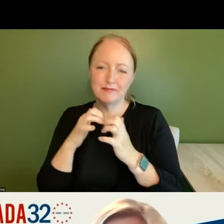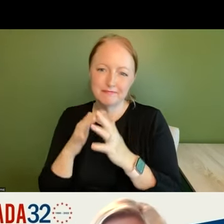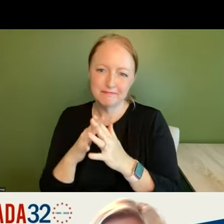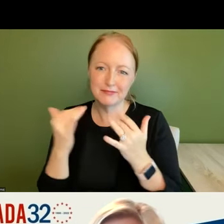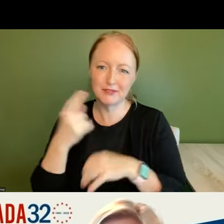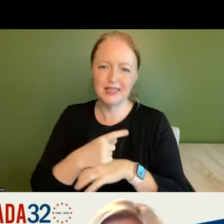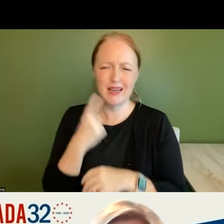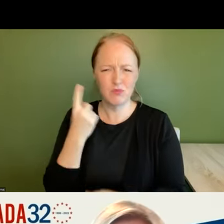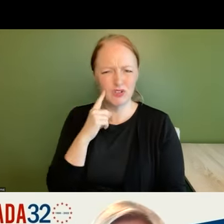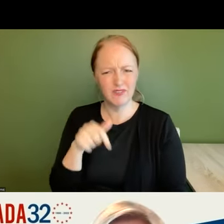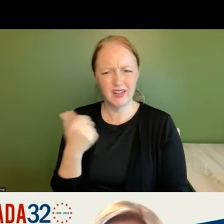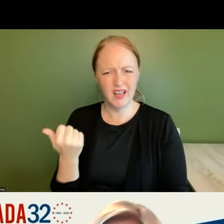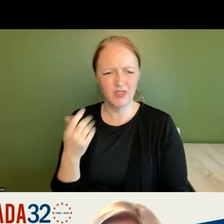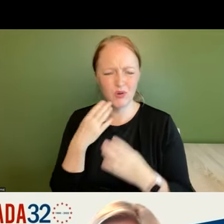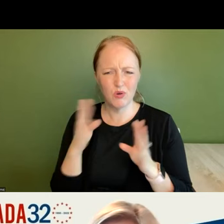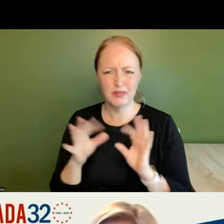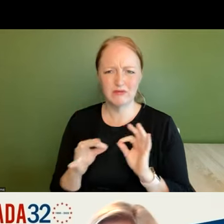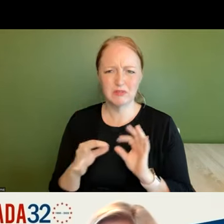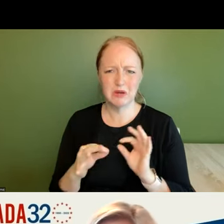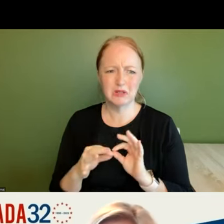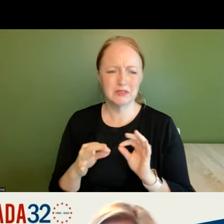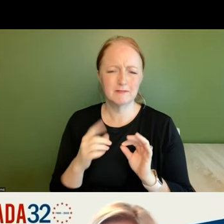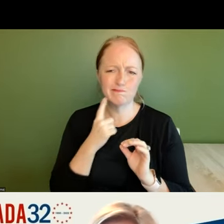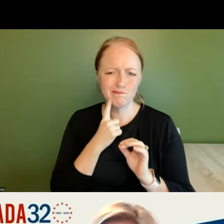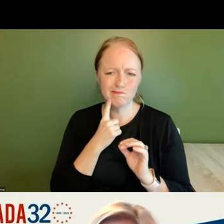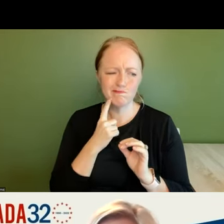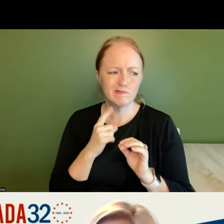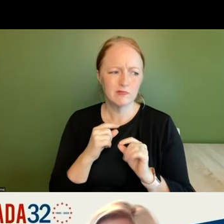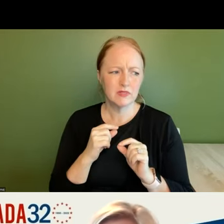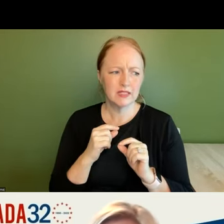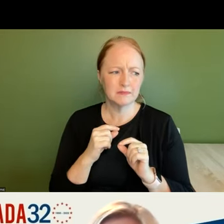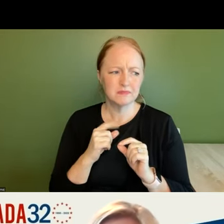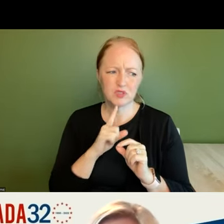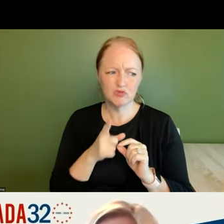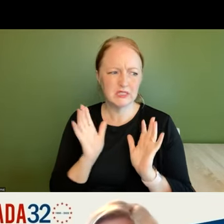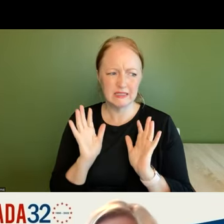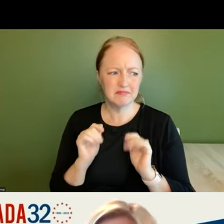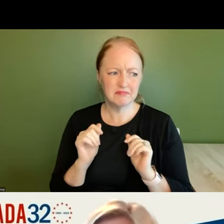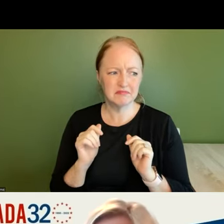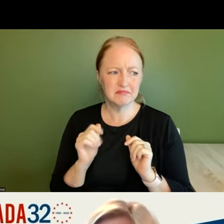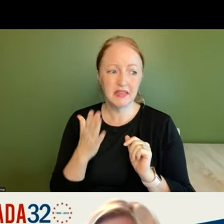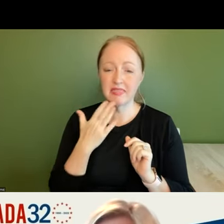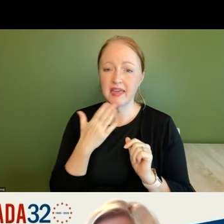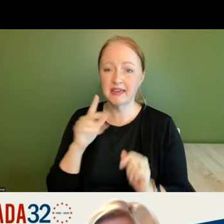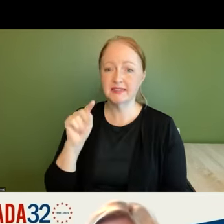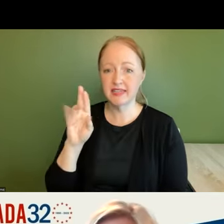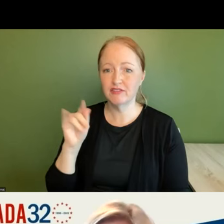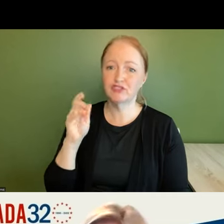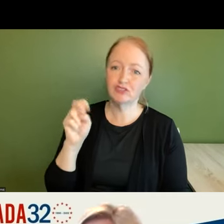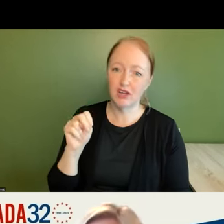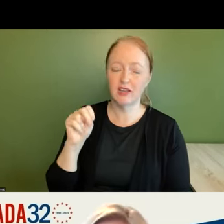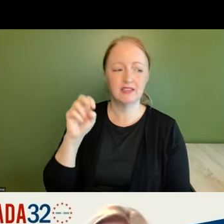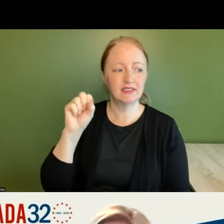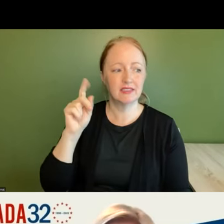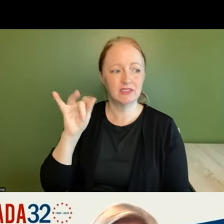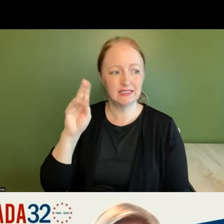i'm wondering if there were any other opening remarks that i had um but really just um to thank terry shaw and sarah steenhausen